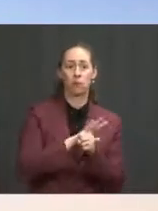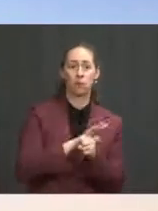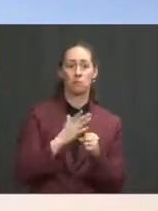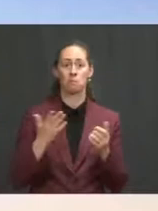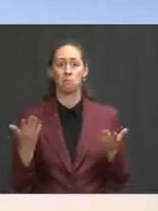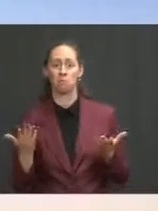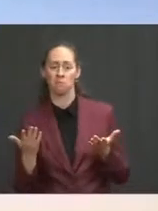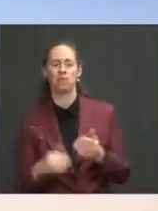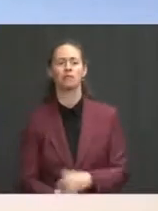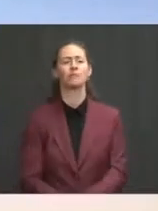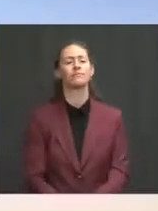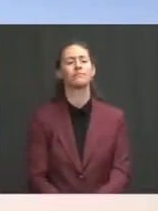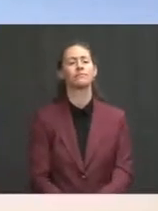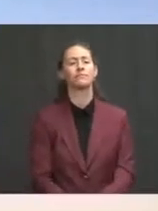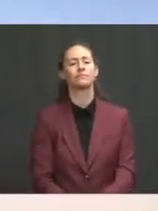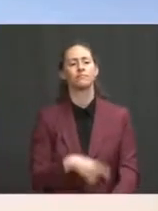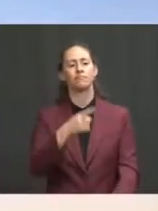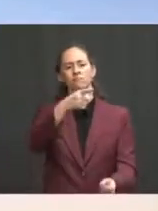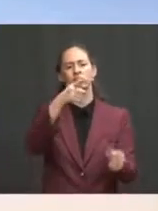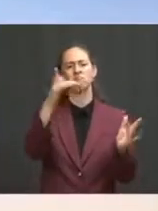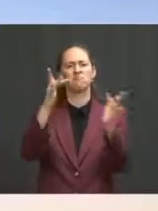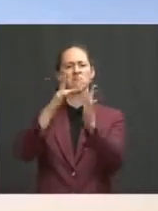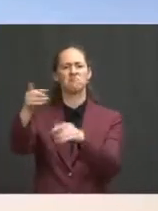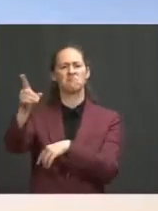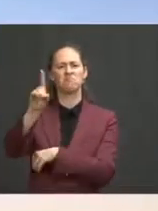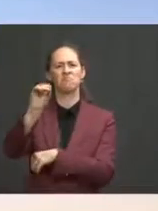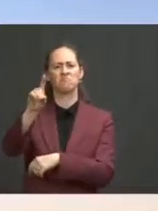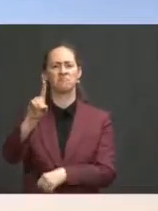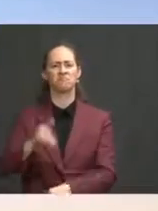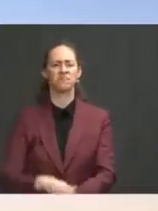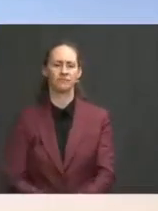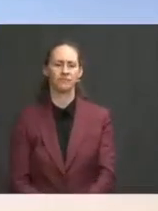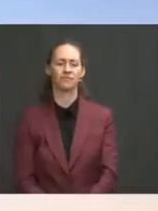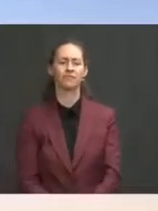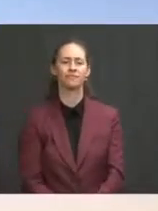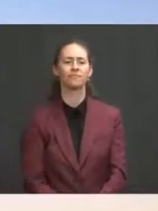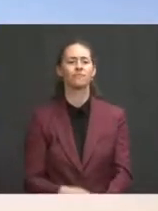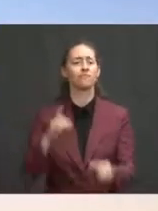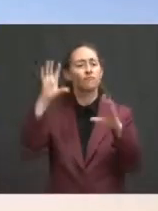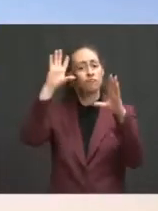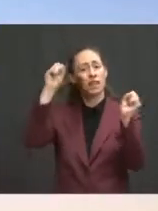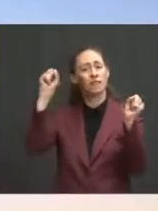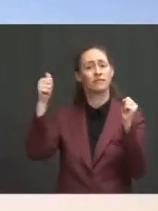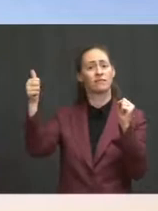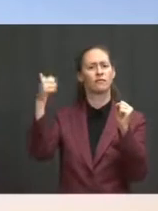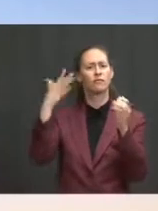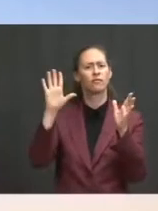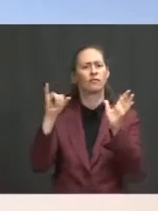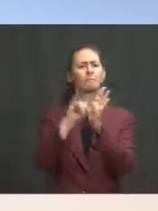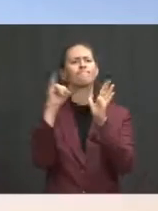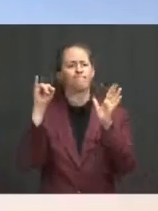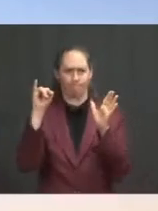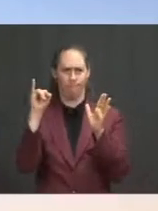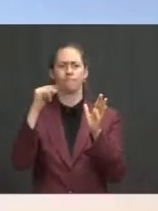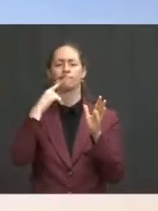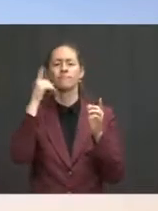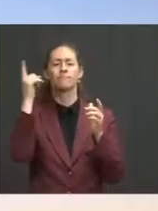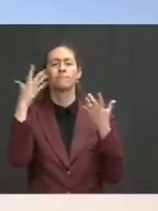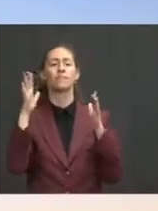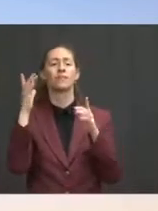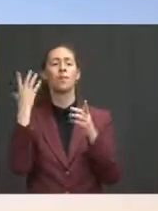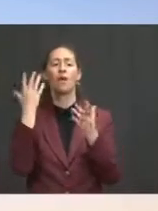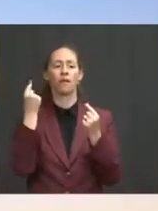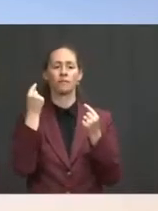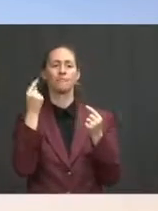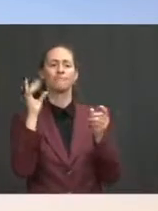to the Department of Defense on any specifics. As the president noted, when we attended the summit, when he participated in the summit